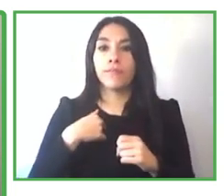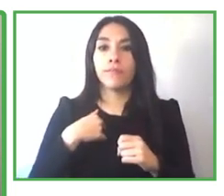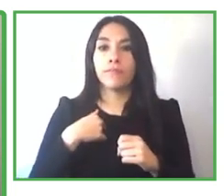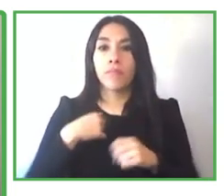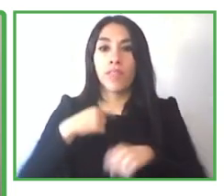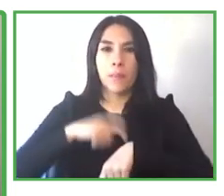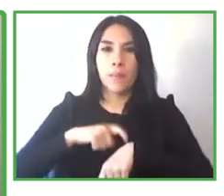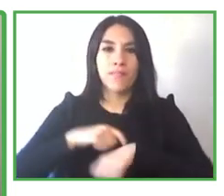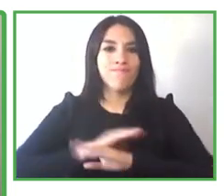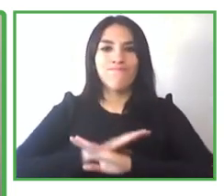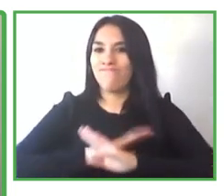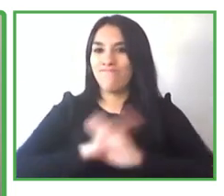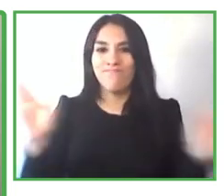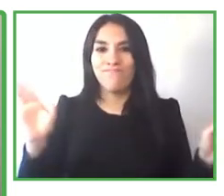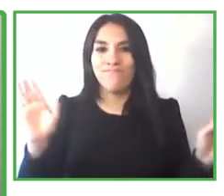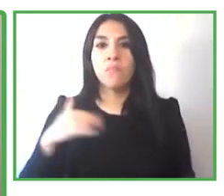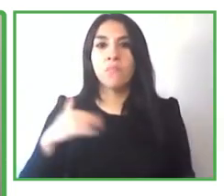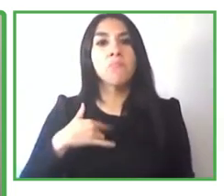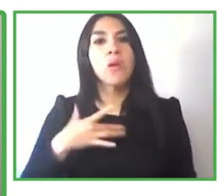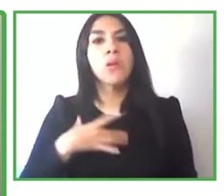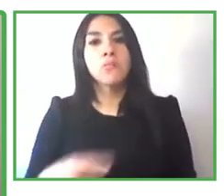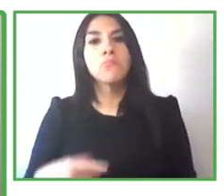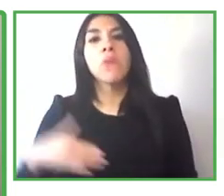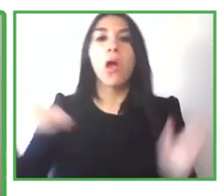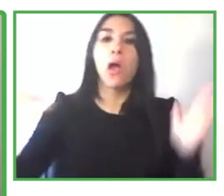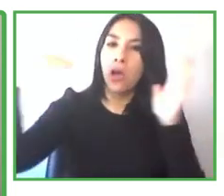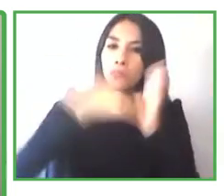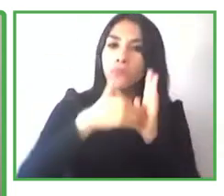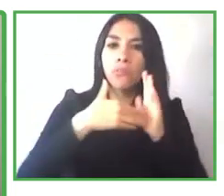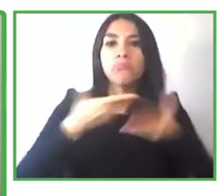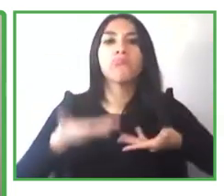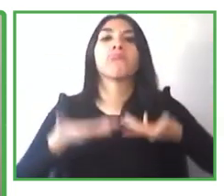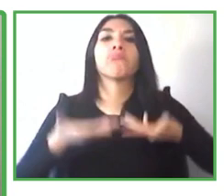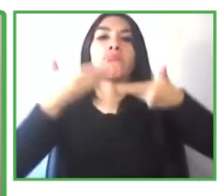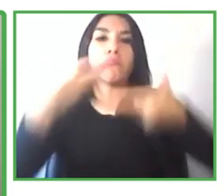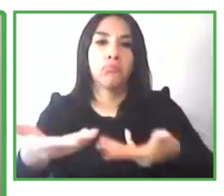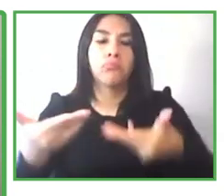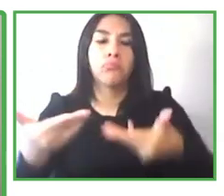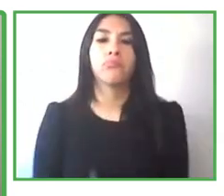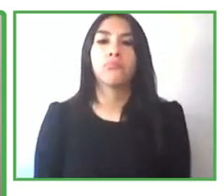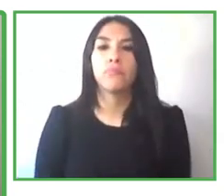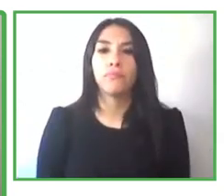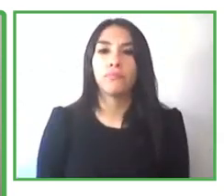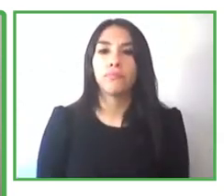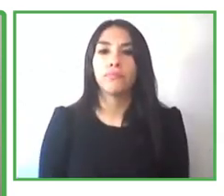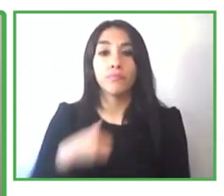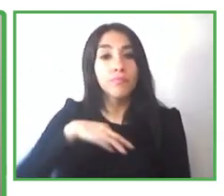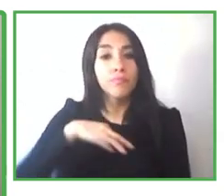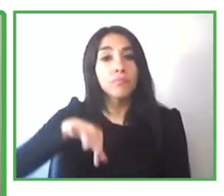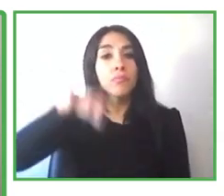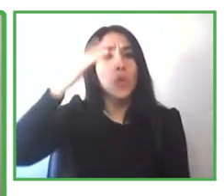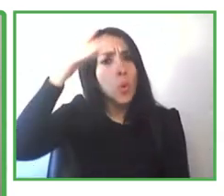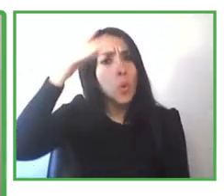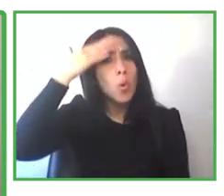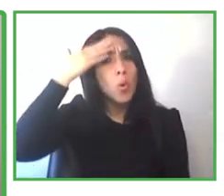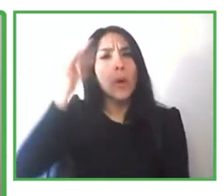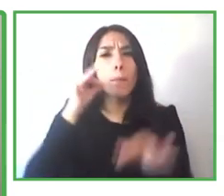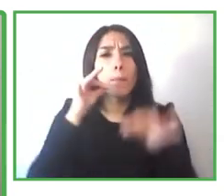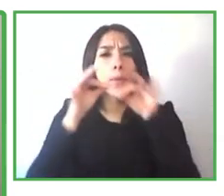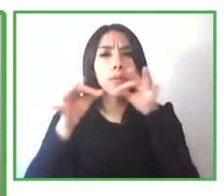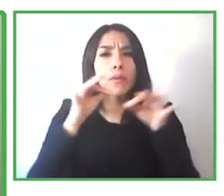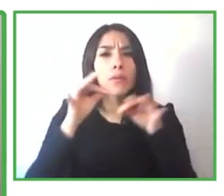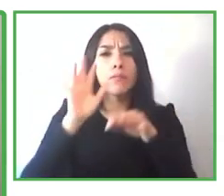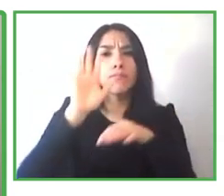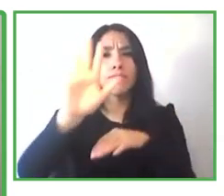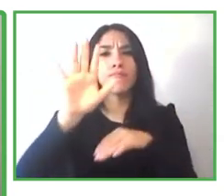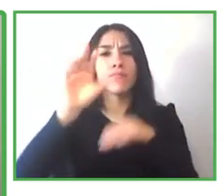and can you tell us i know you mentioned your mentor neve but can you tell us how the team in ey supported you from the beginning and made